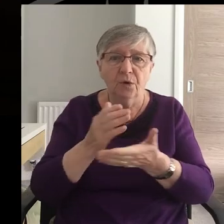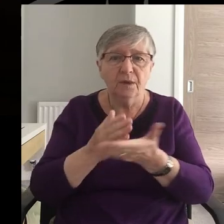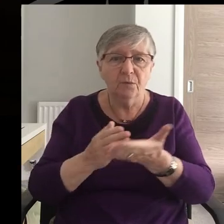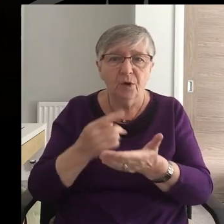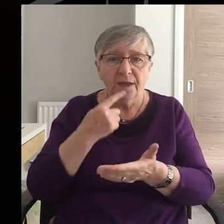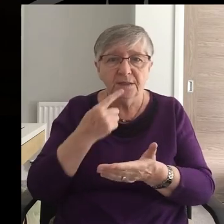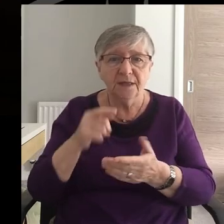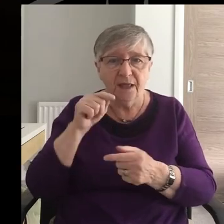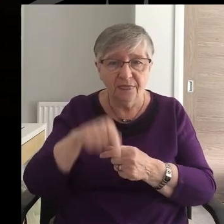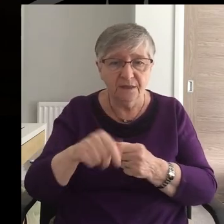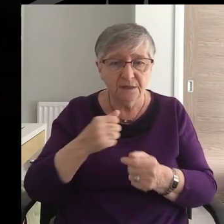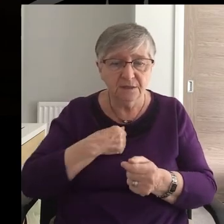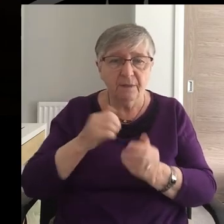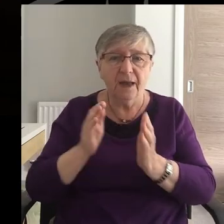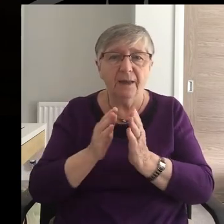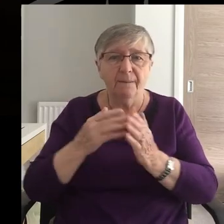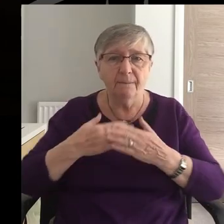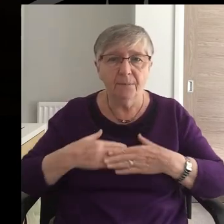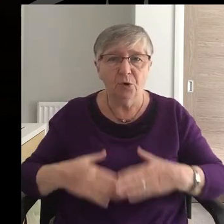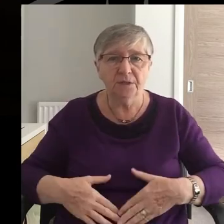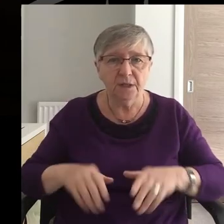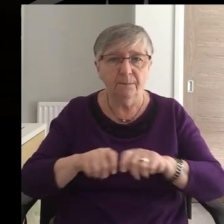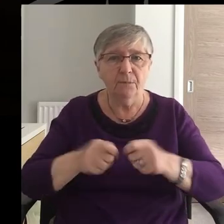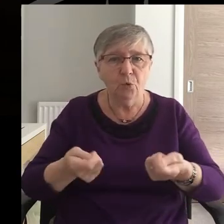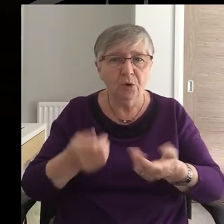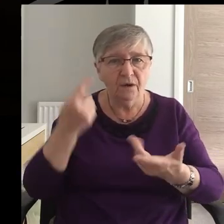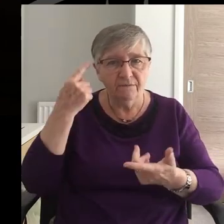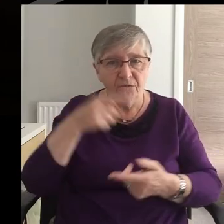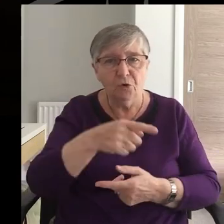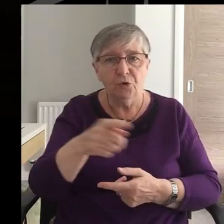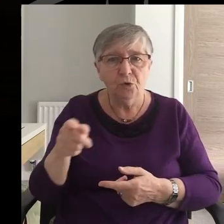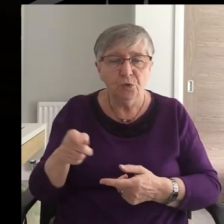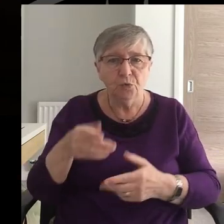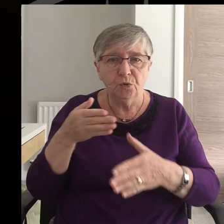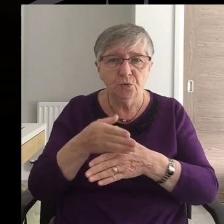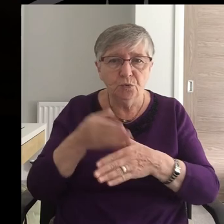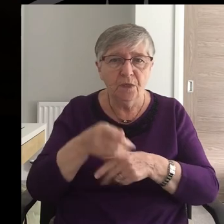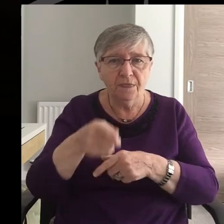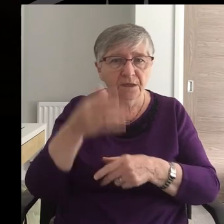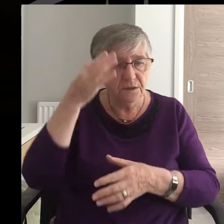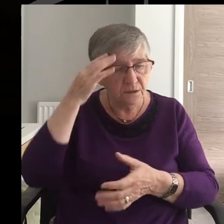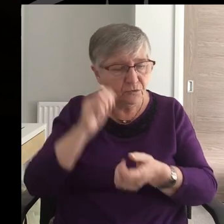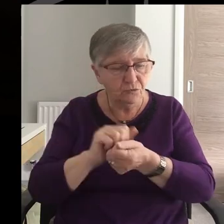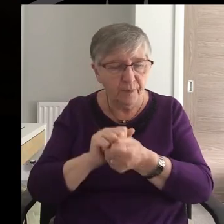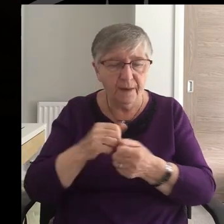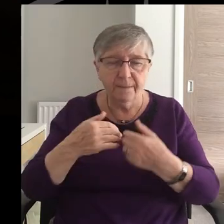And said This is my body Which has been broken For you Do this in remembrance Of me